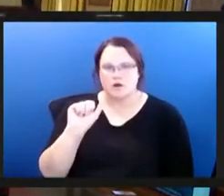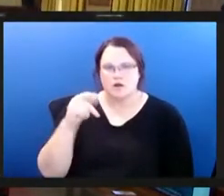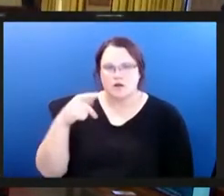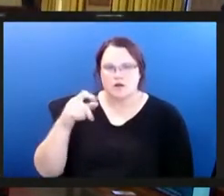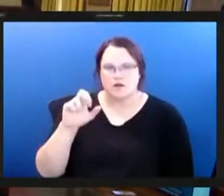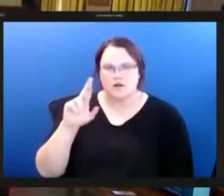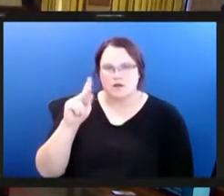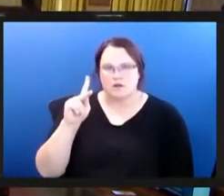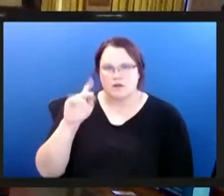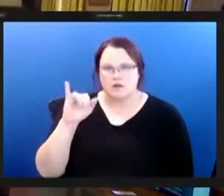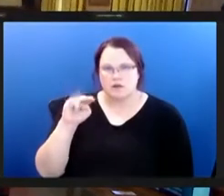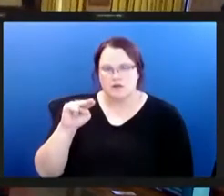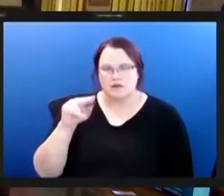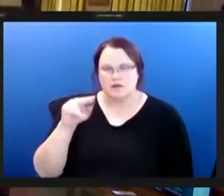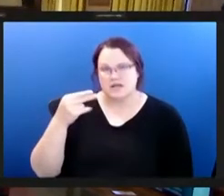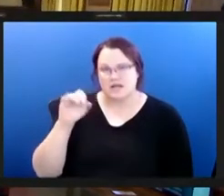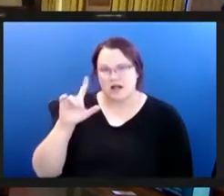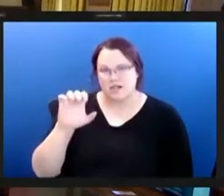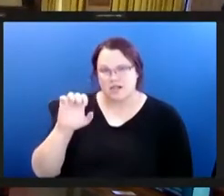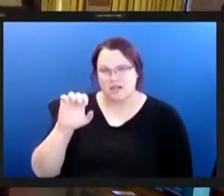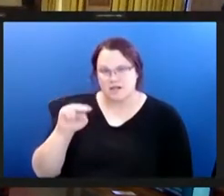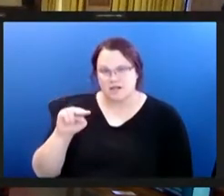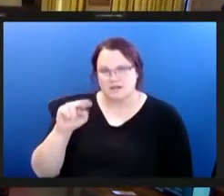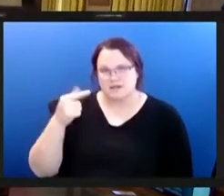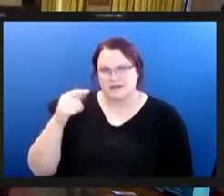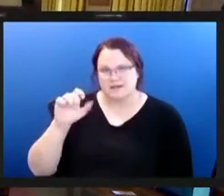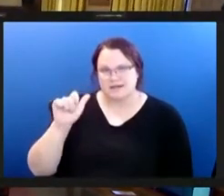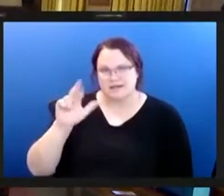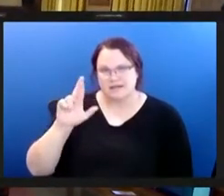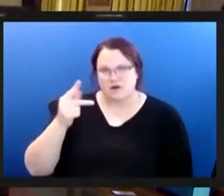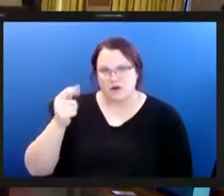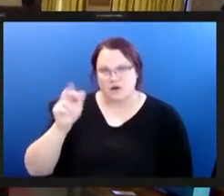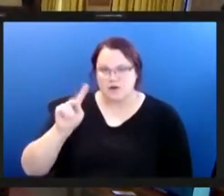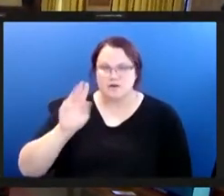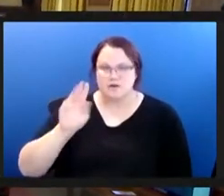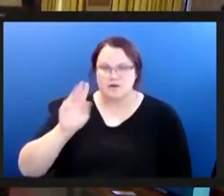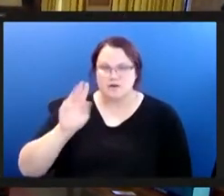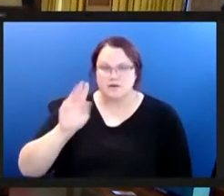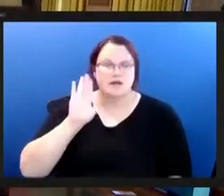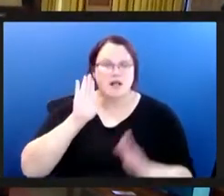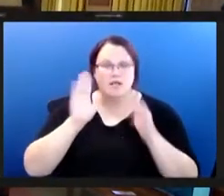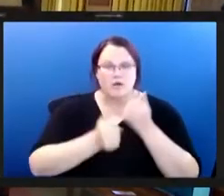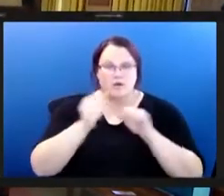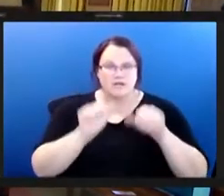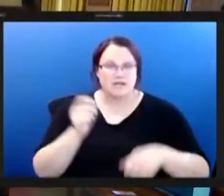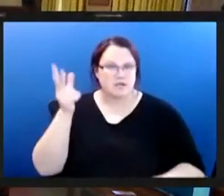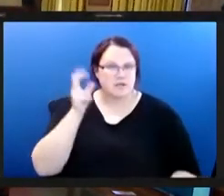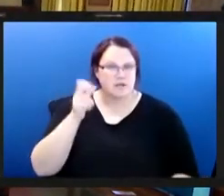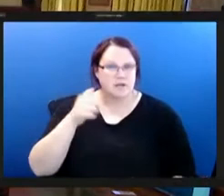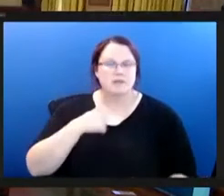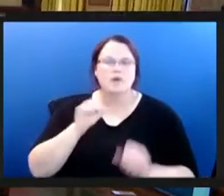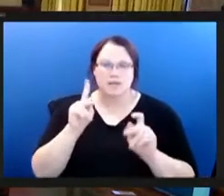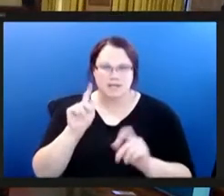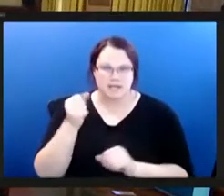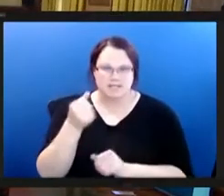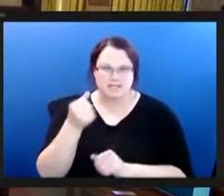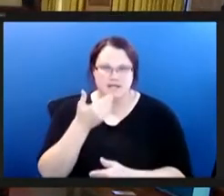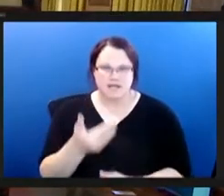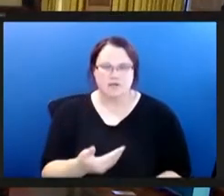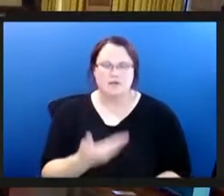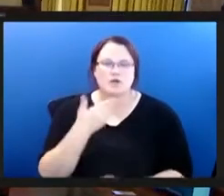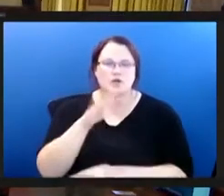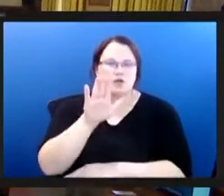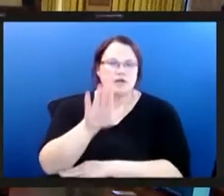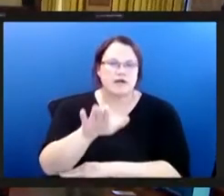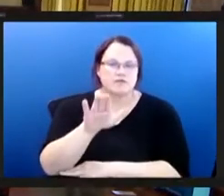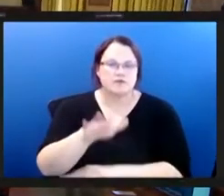helen gearhart hi everybody can you hear me yes we can thank you good afternoon city council